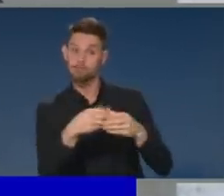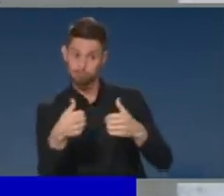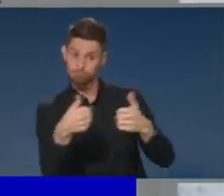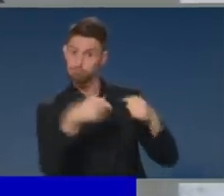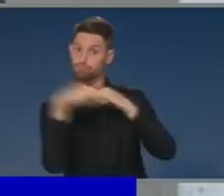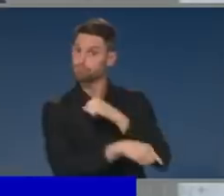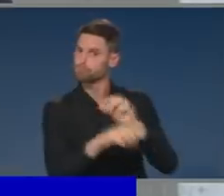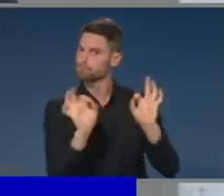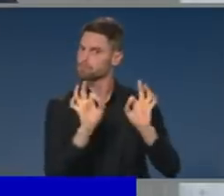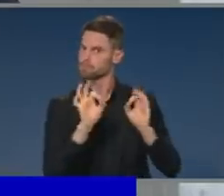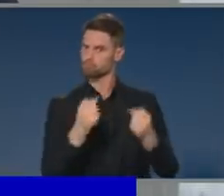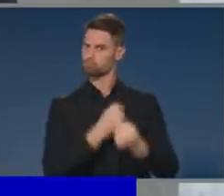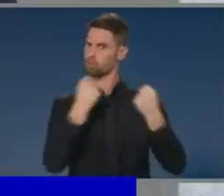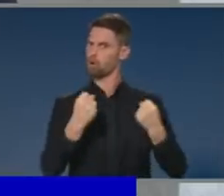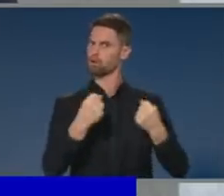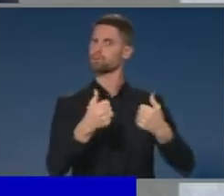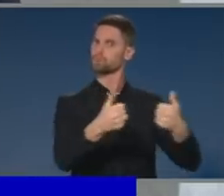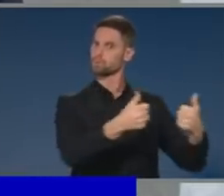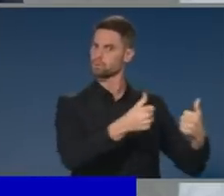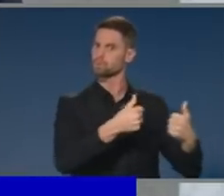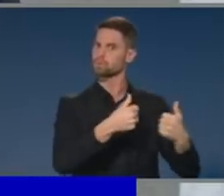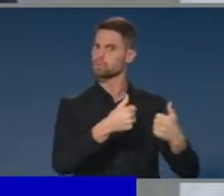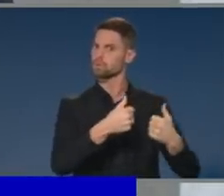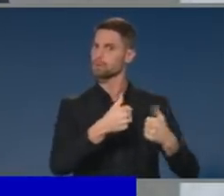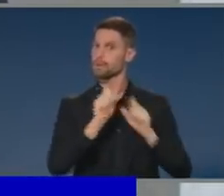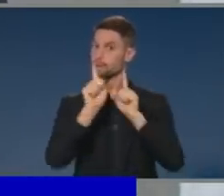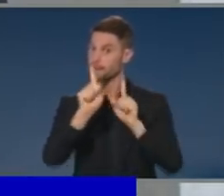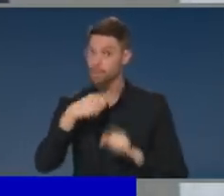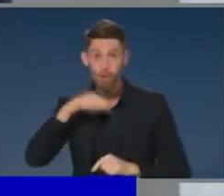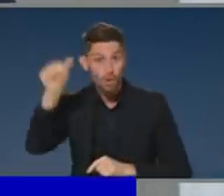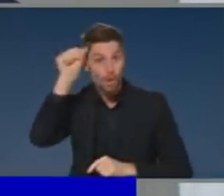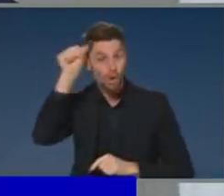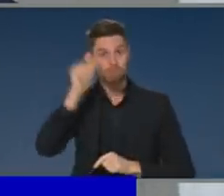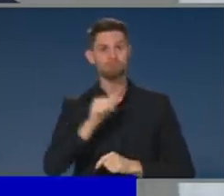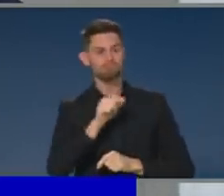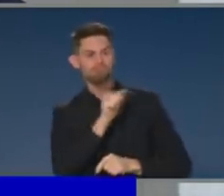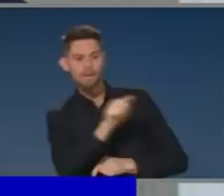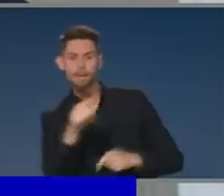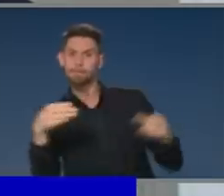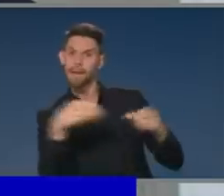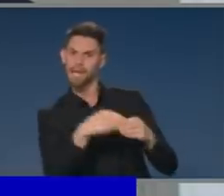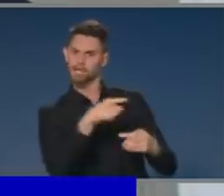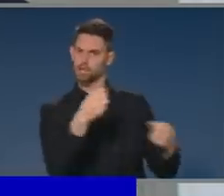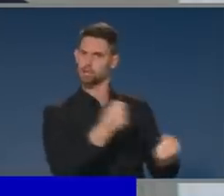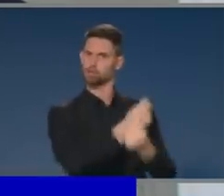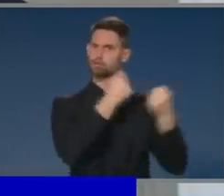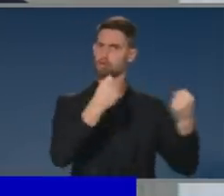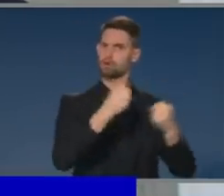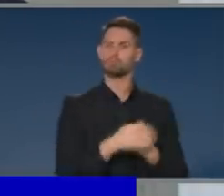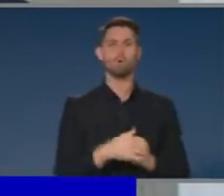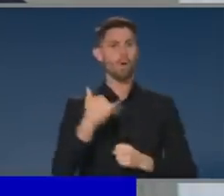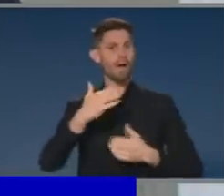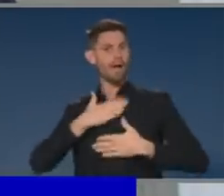be conscious that the shock absorbers that are in our system, whether it be in the banking system or indeed in federal